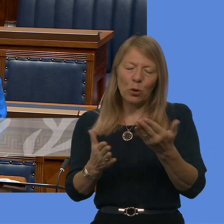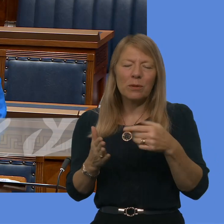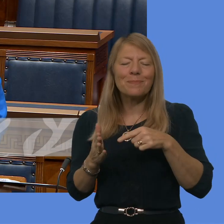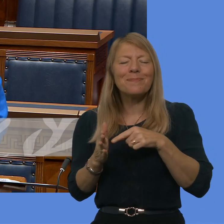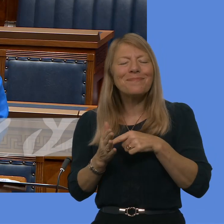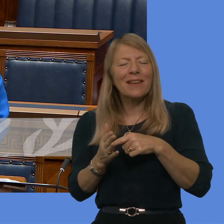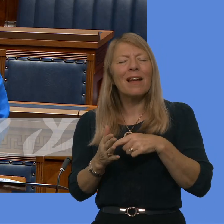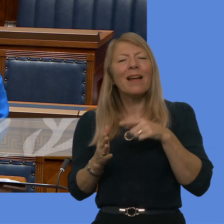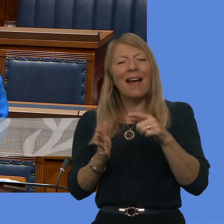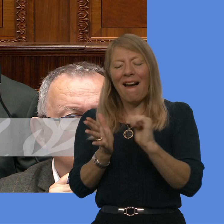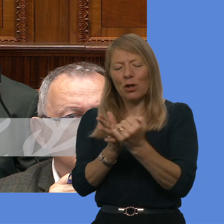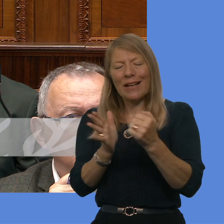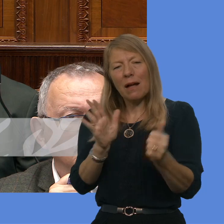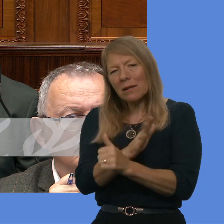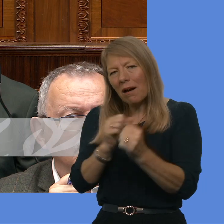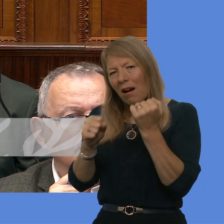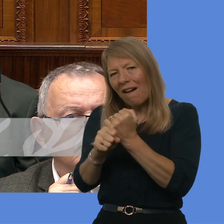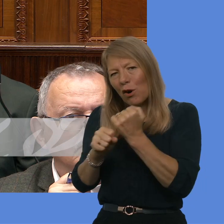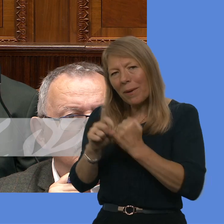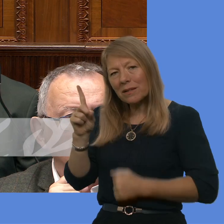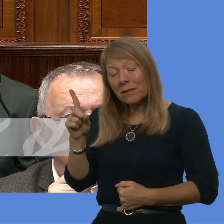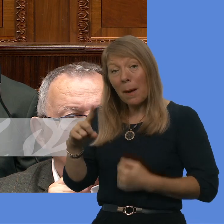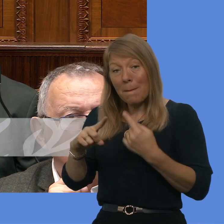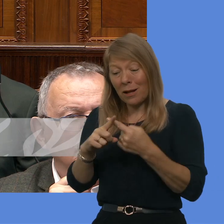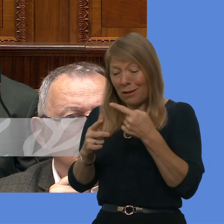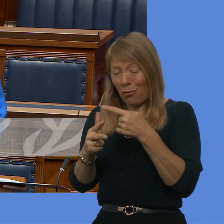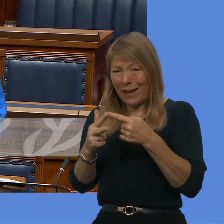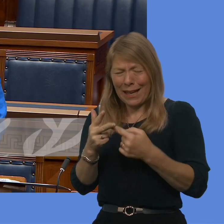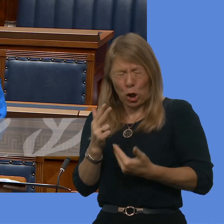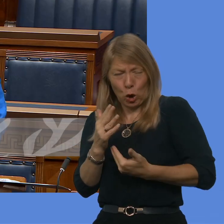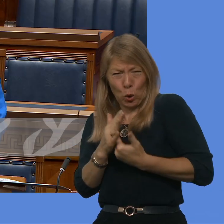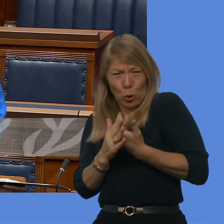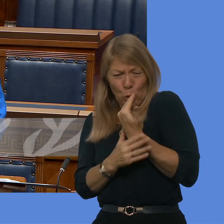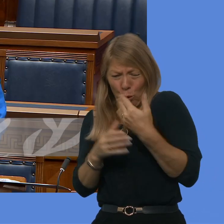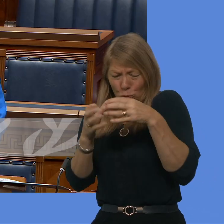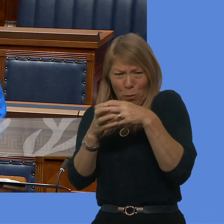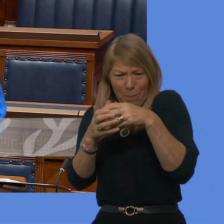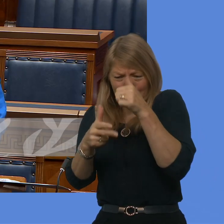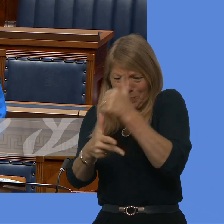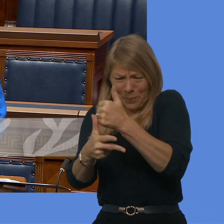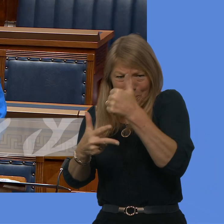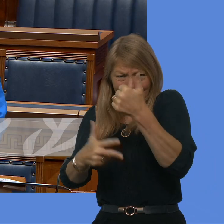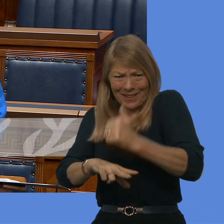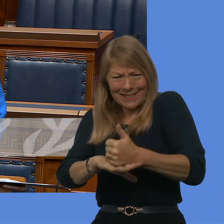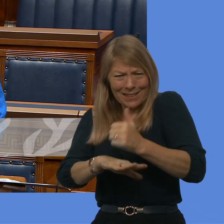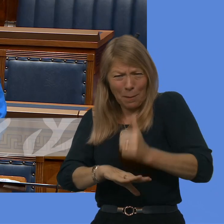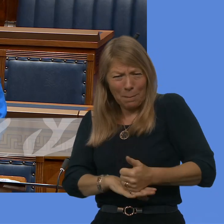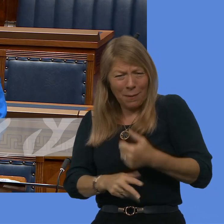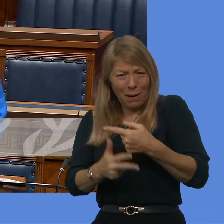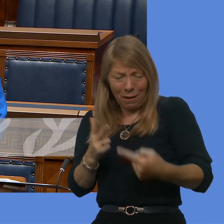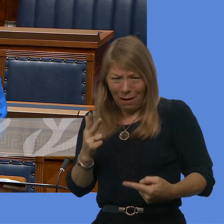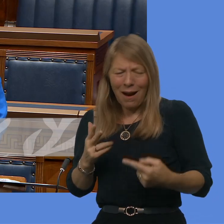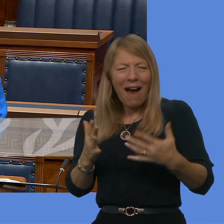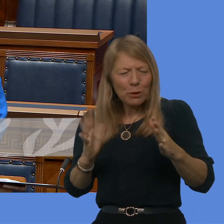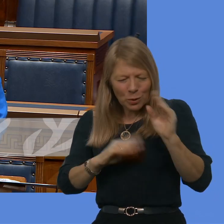are brand new, so therefore there has been a considerable amount of work done in terms of the establishment of that through the legislation. Because they are